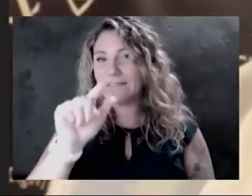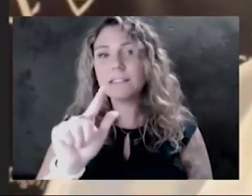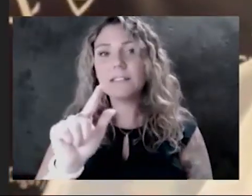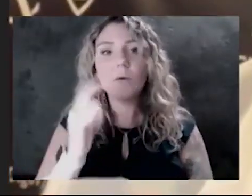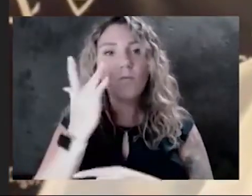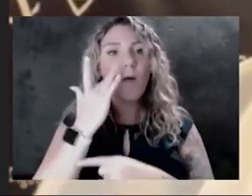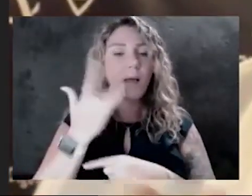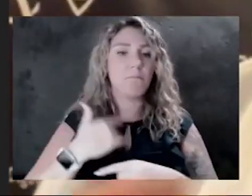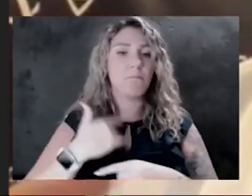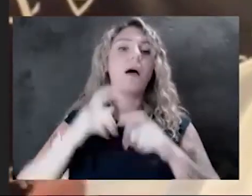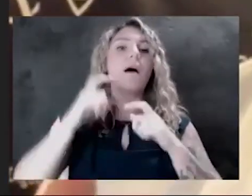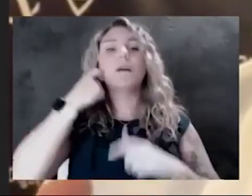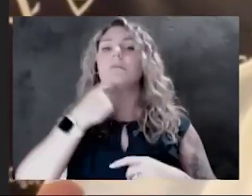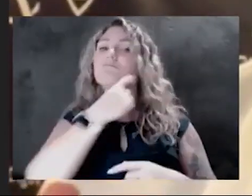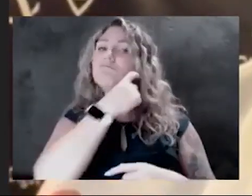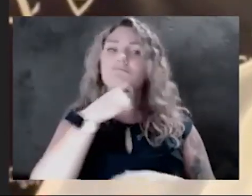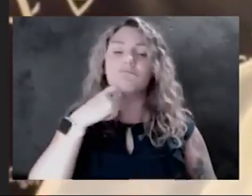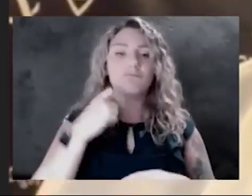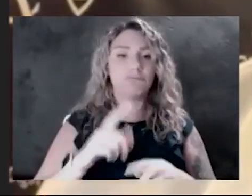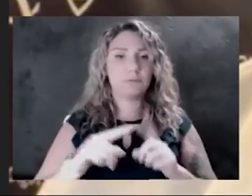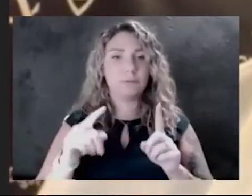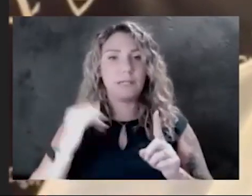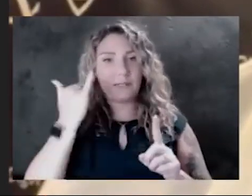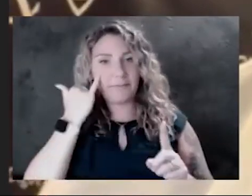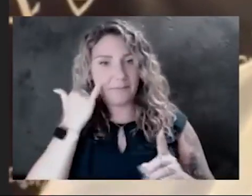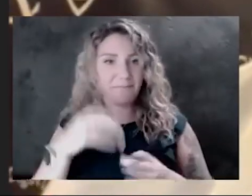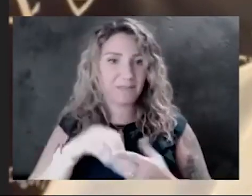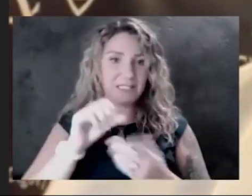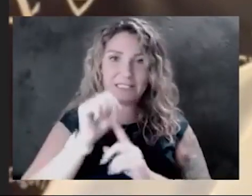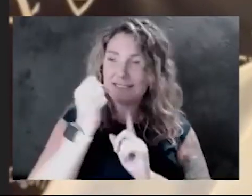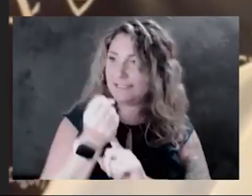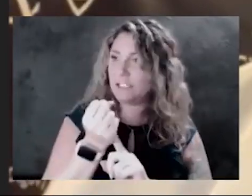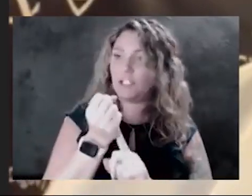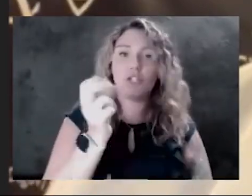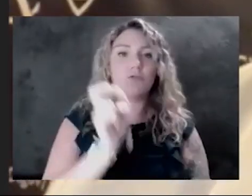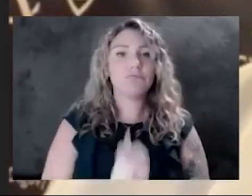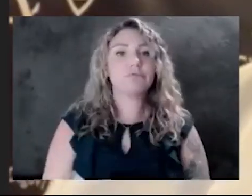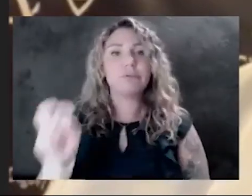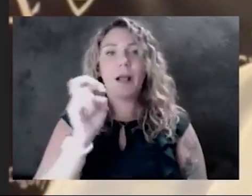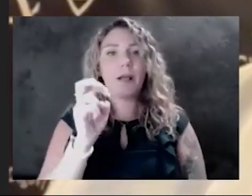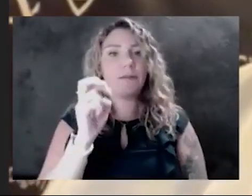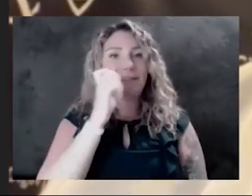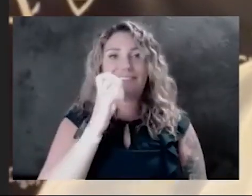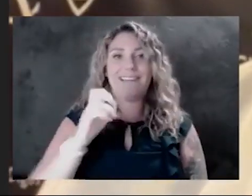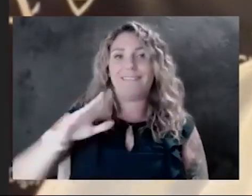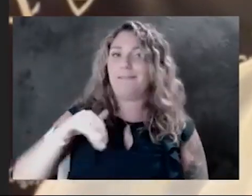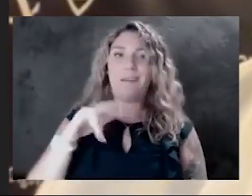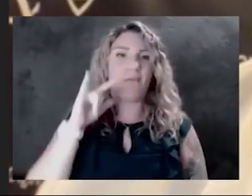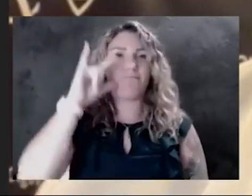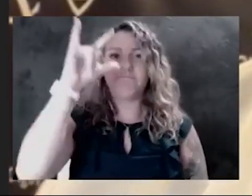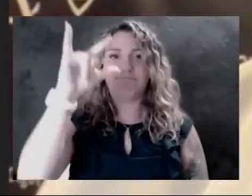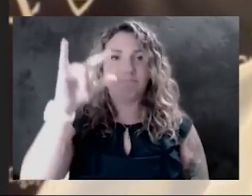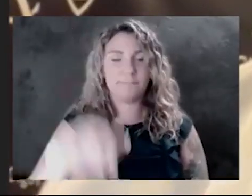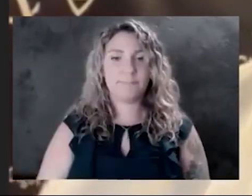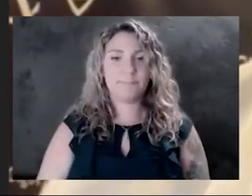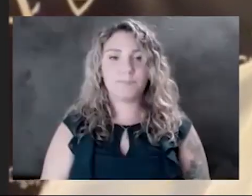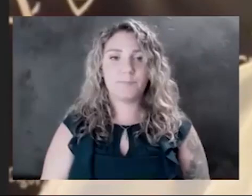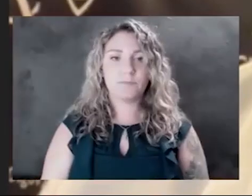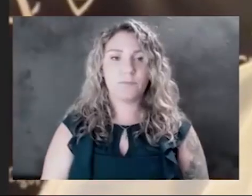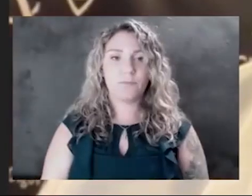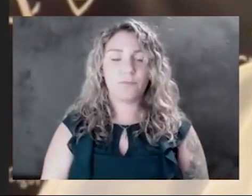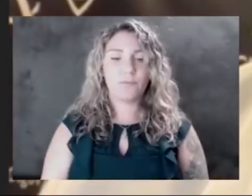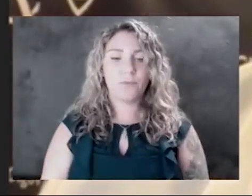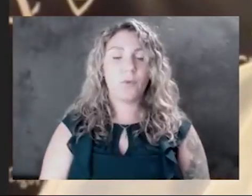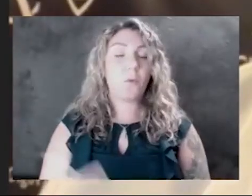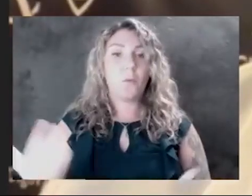So, but if I'm in a setting, if I'm going to be traveling, which I have not yet on a plane, I will probably double mask